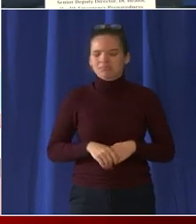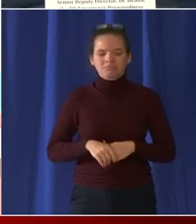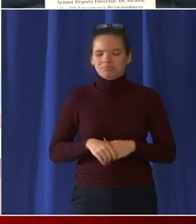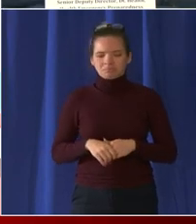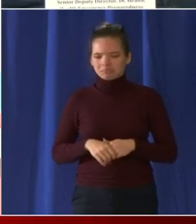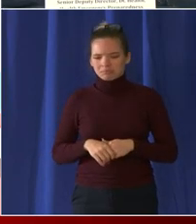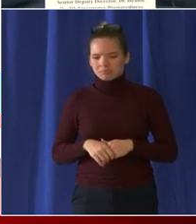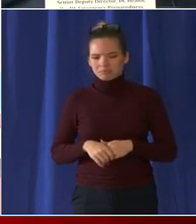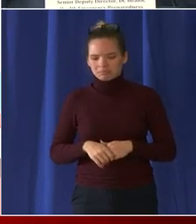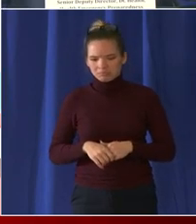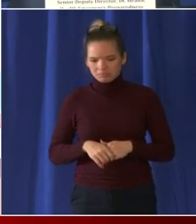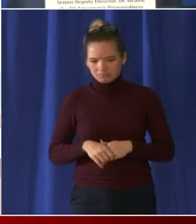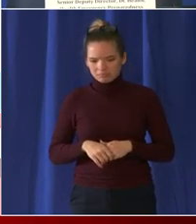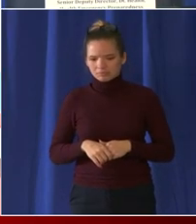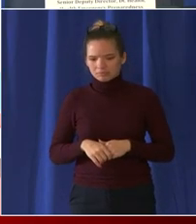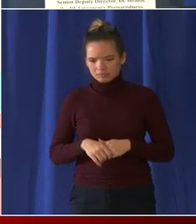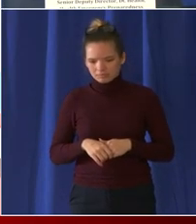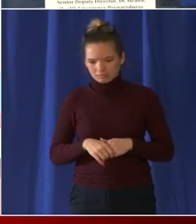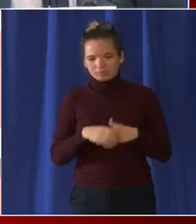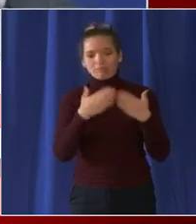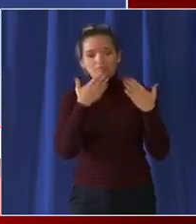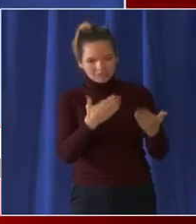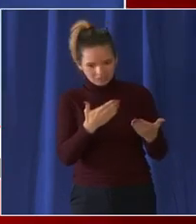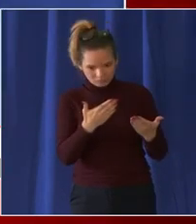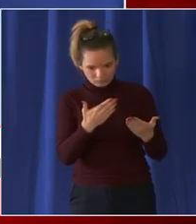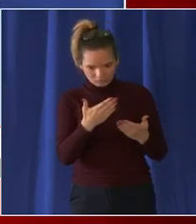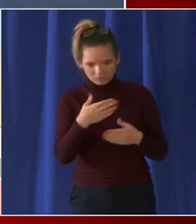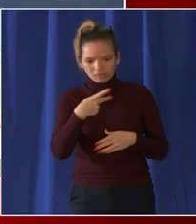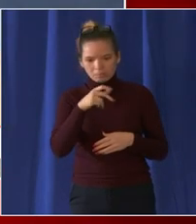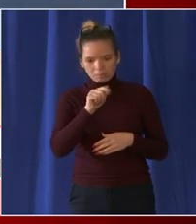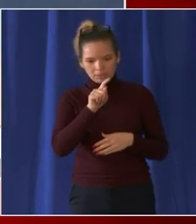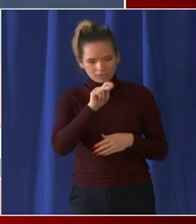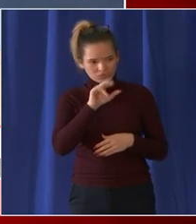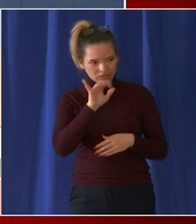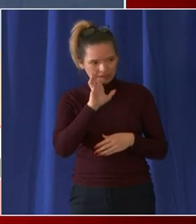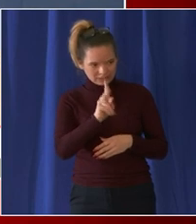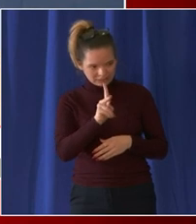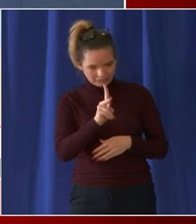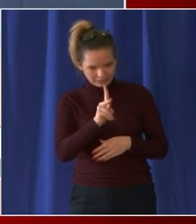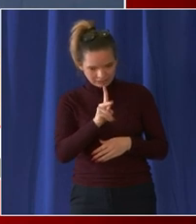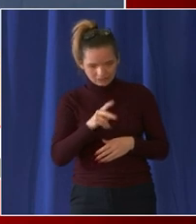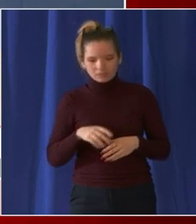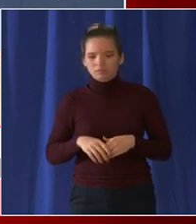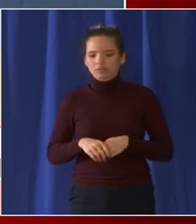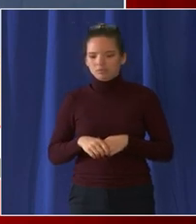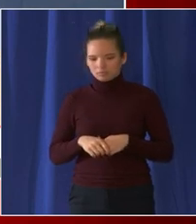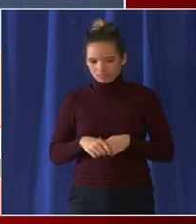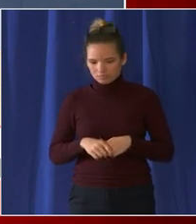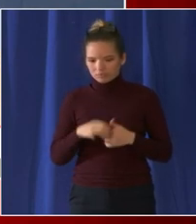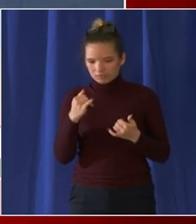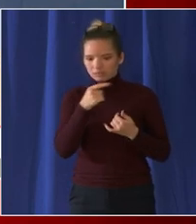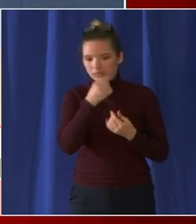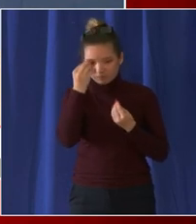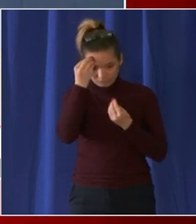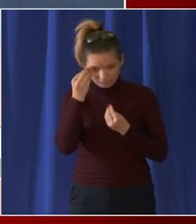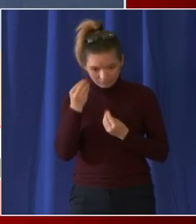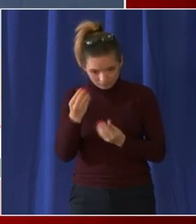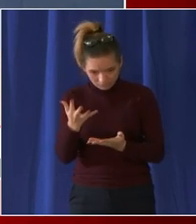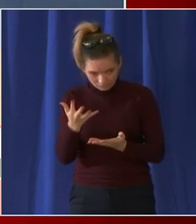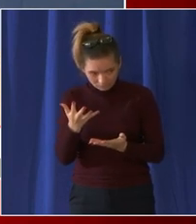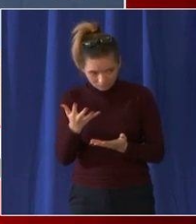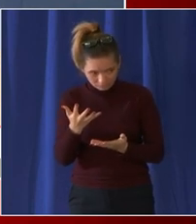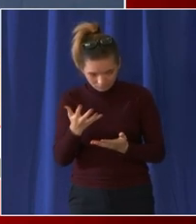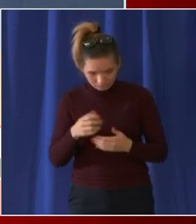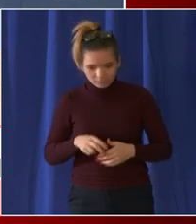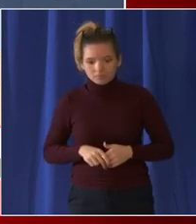thank you Patrick so it's a lot of great information but key to that is take advantage of all the